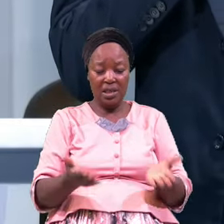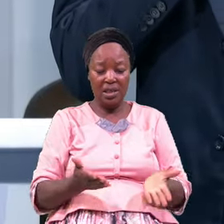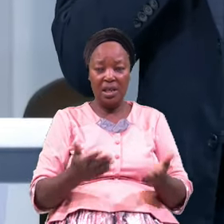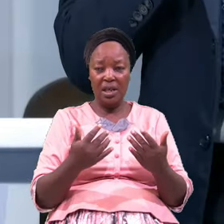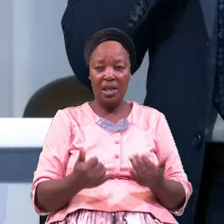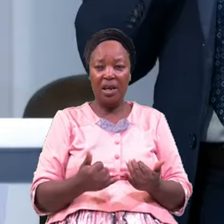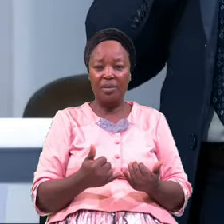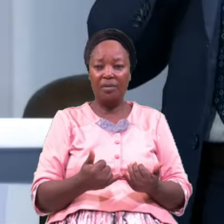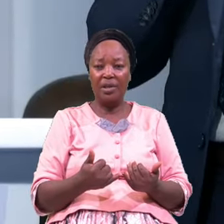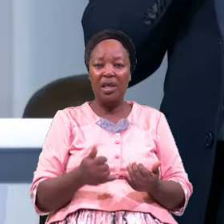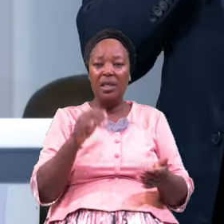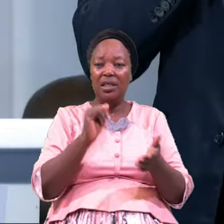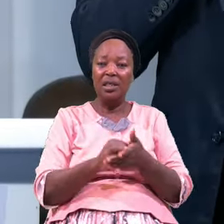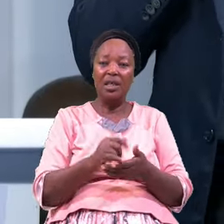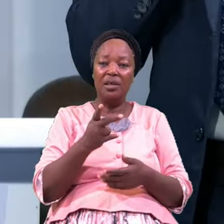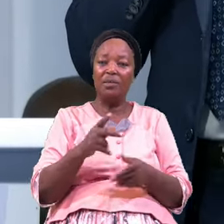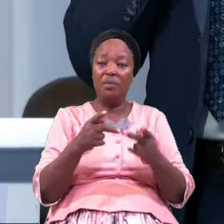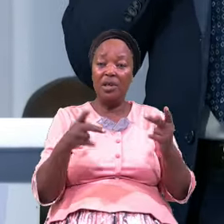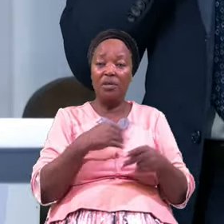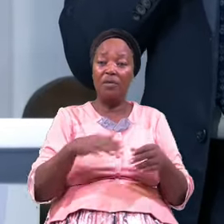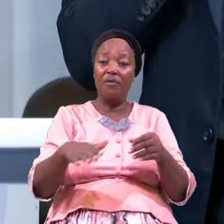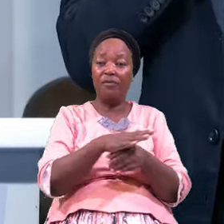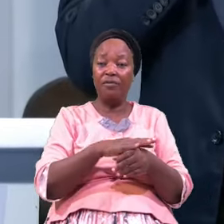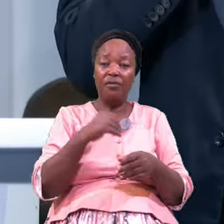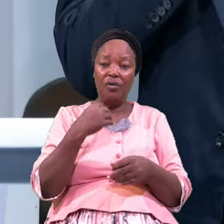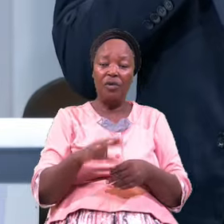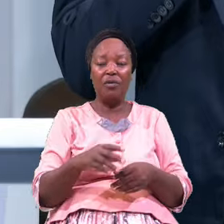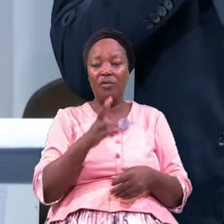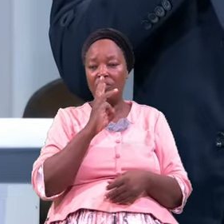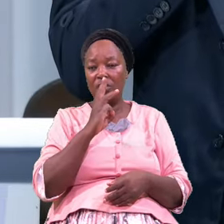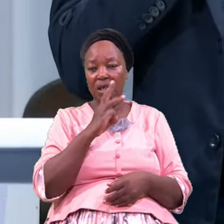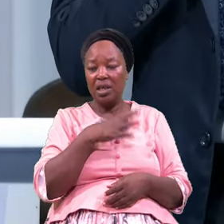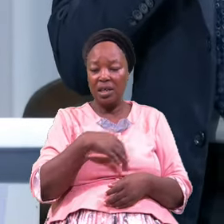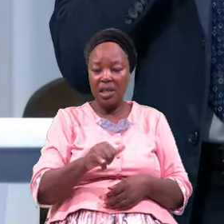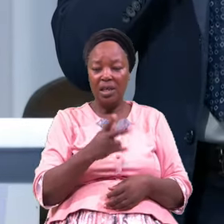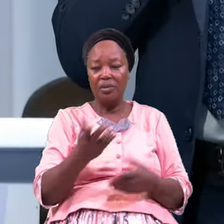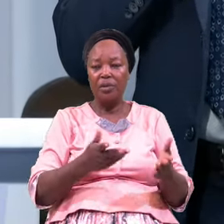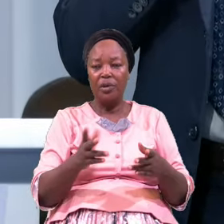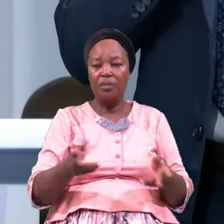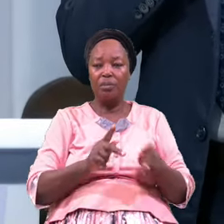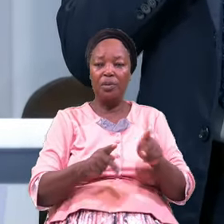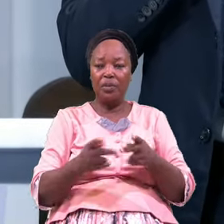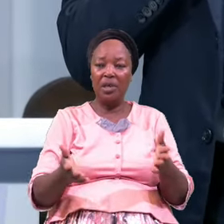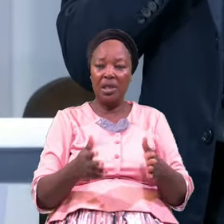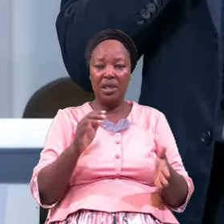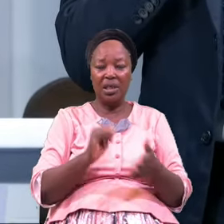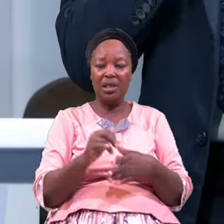There Were People There That Cannot Give Up That Knows How To Deal With It